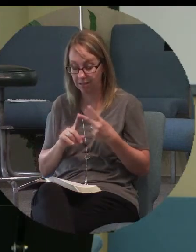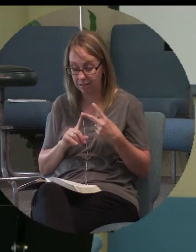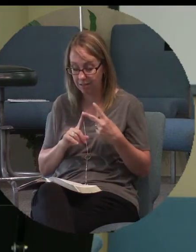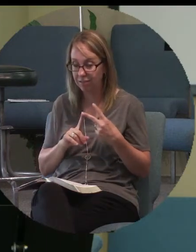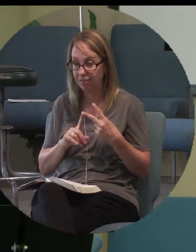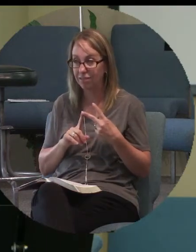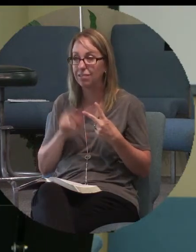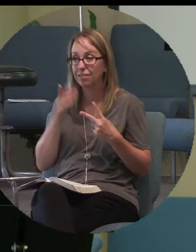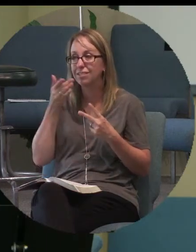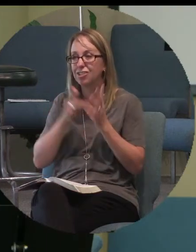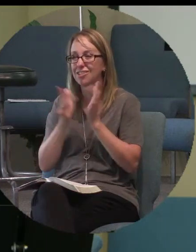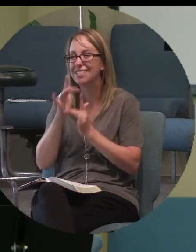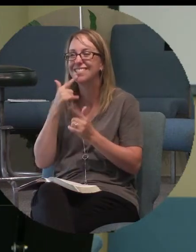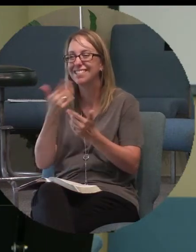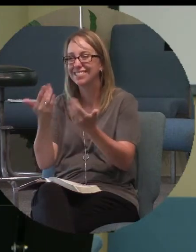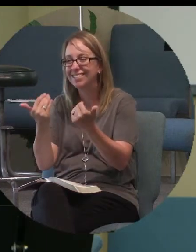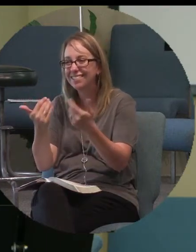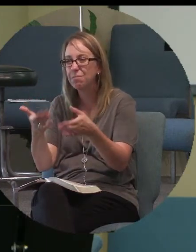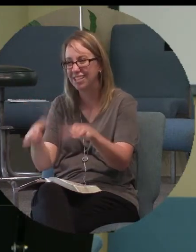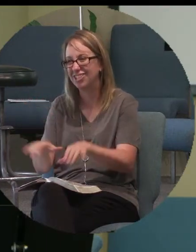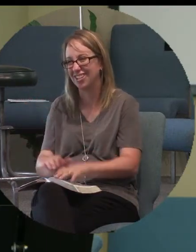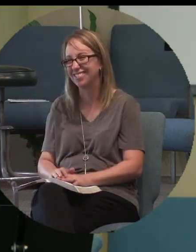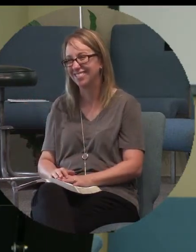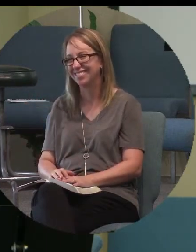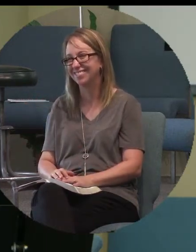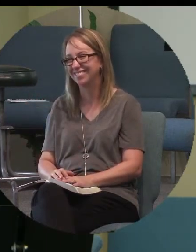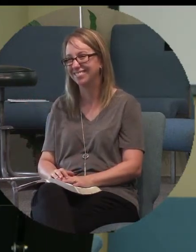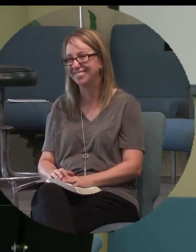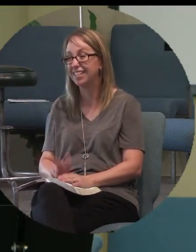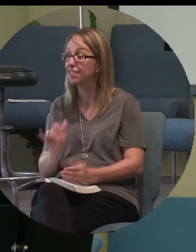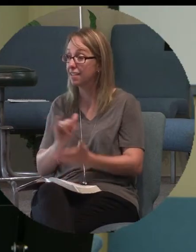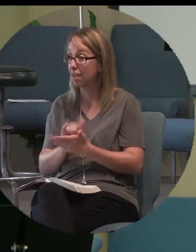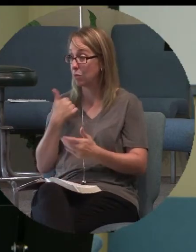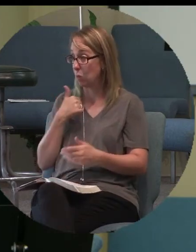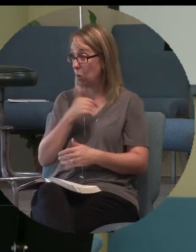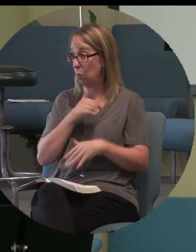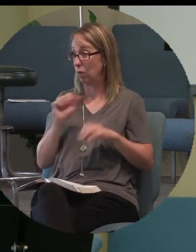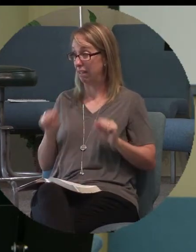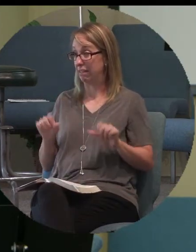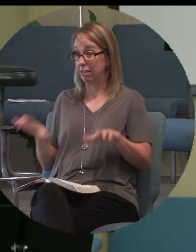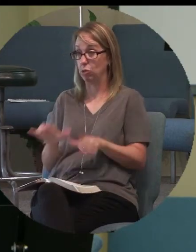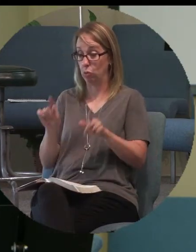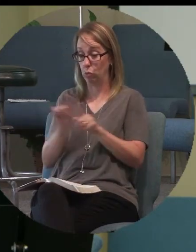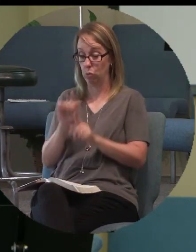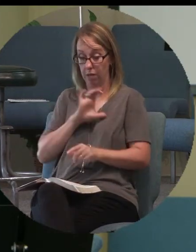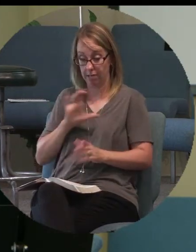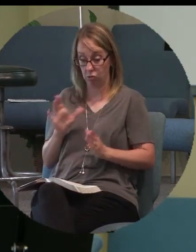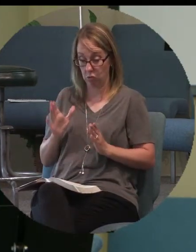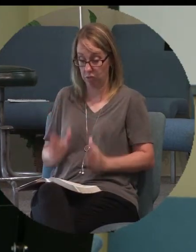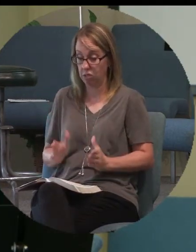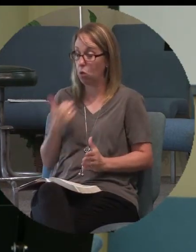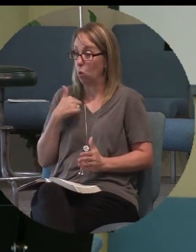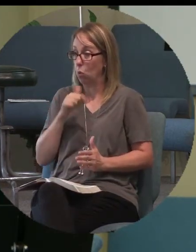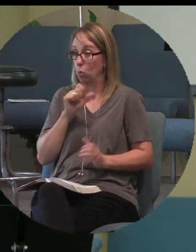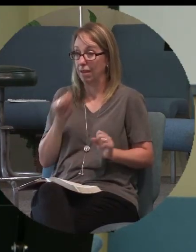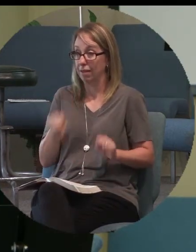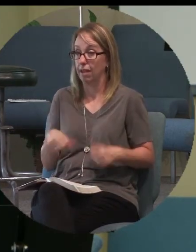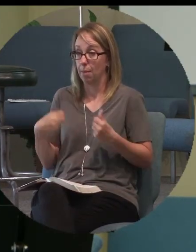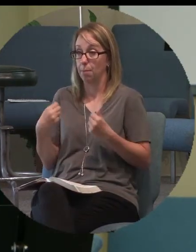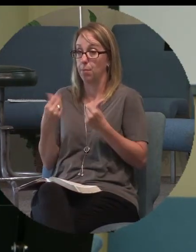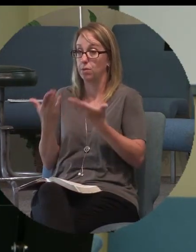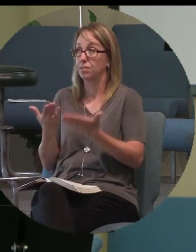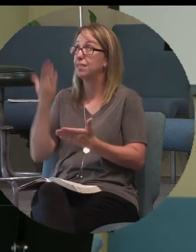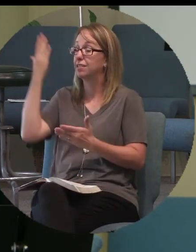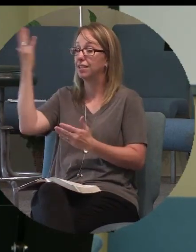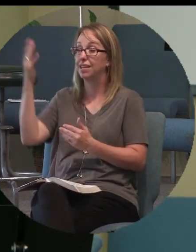give me a chance. That's part of what we get to do as Christians. We get to present him in such a